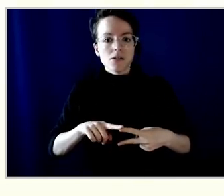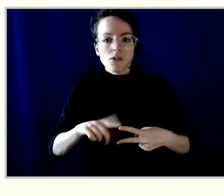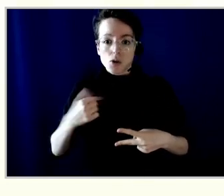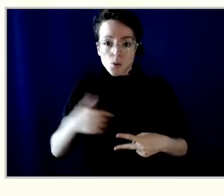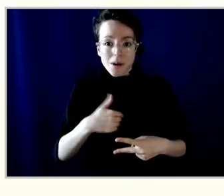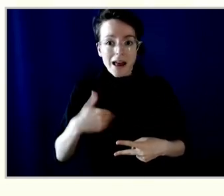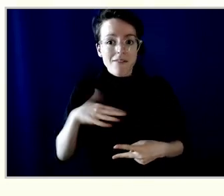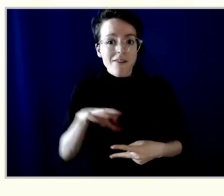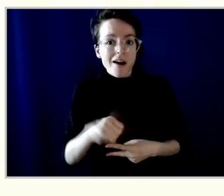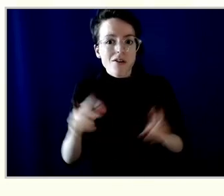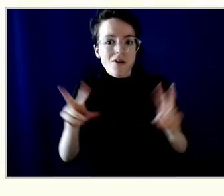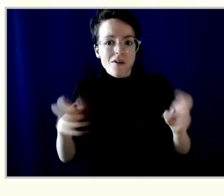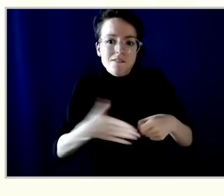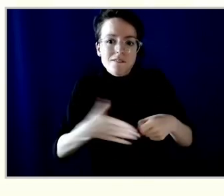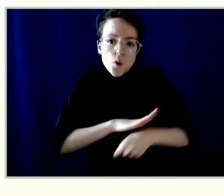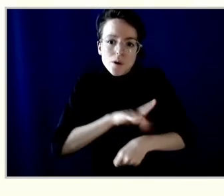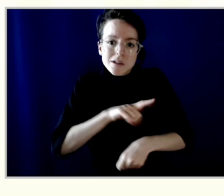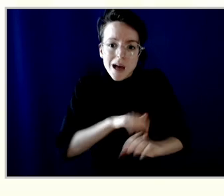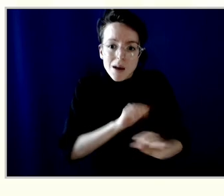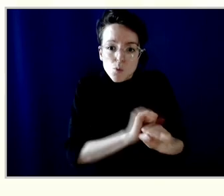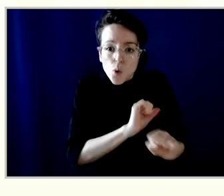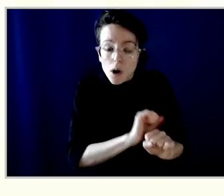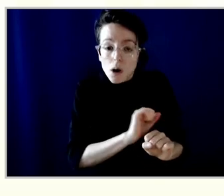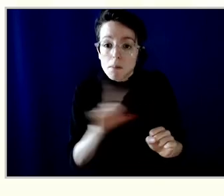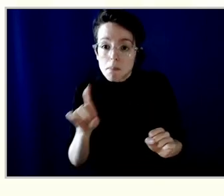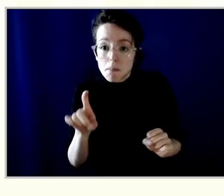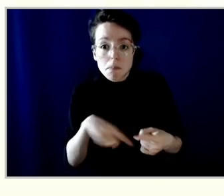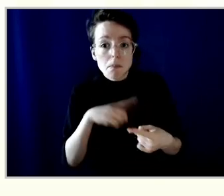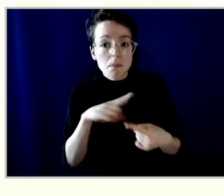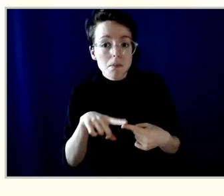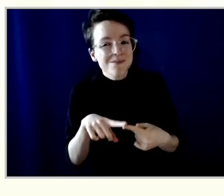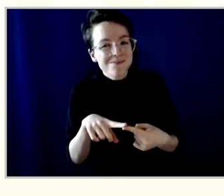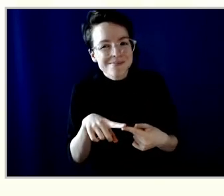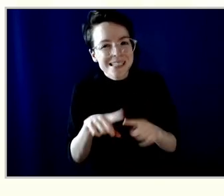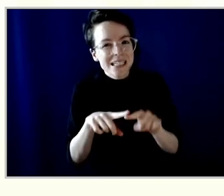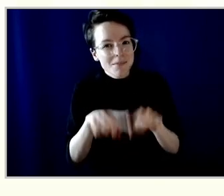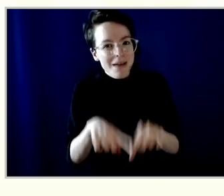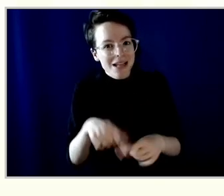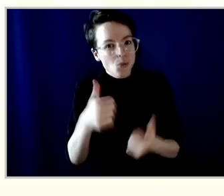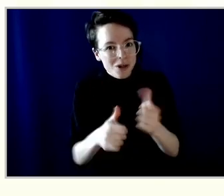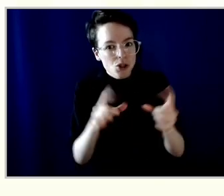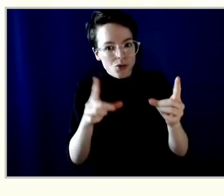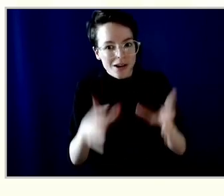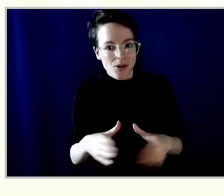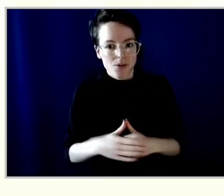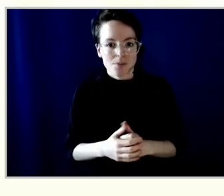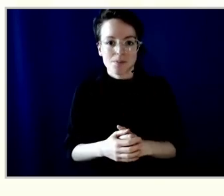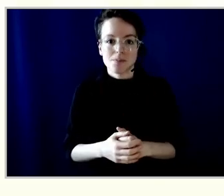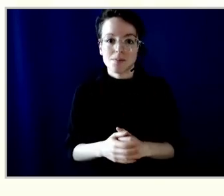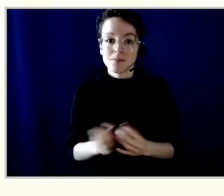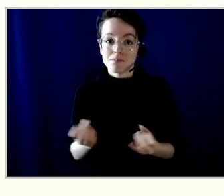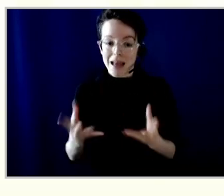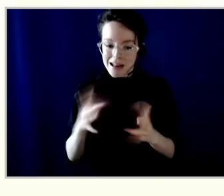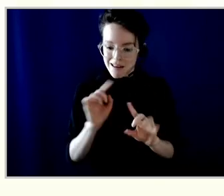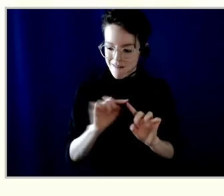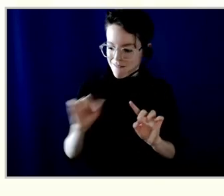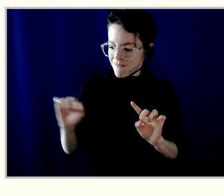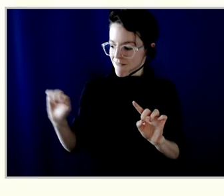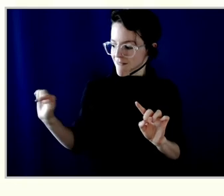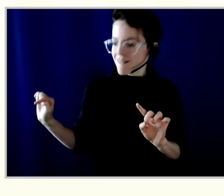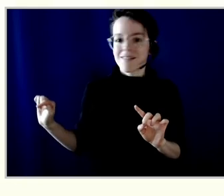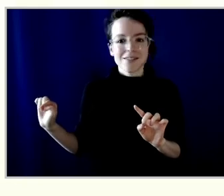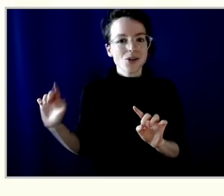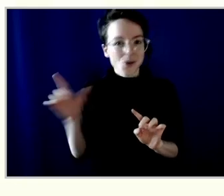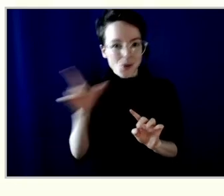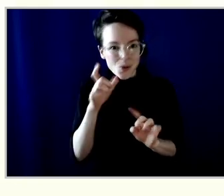have other full-time commitments is that it depends on the director. Many of the directors that are here with me this evening and